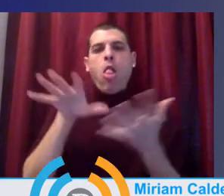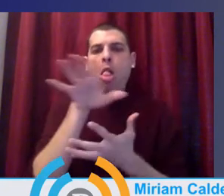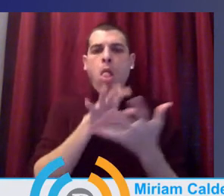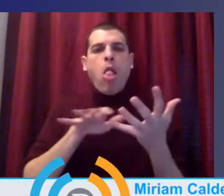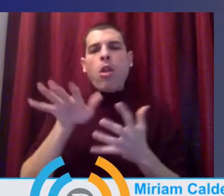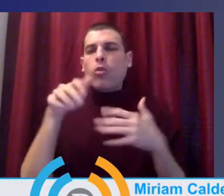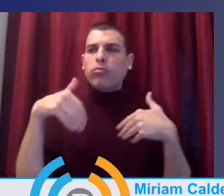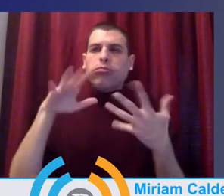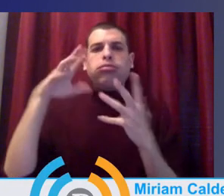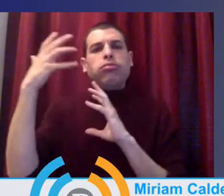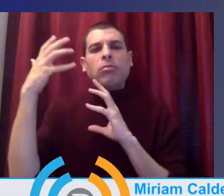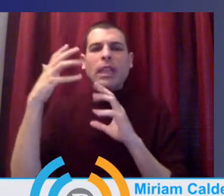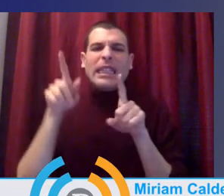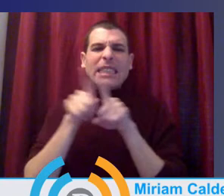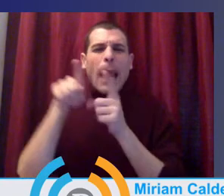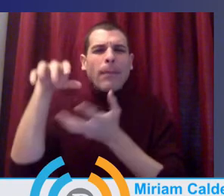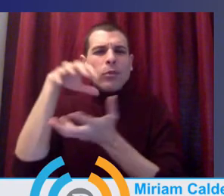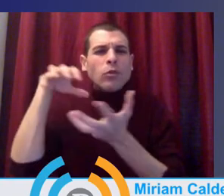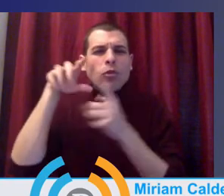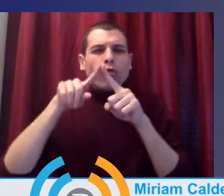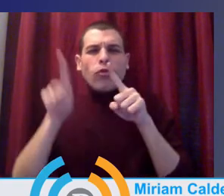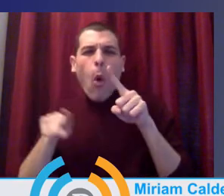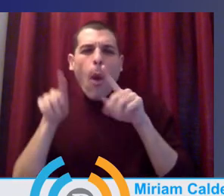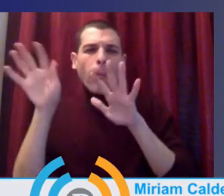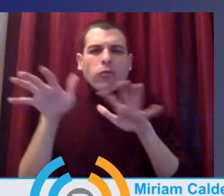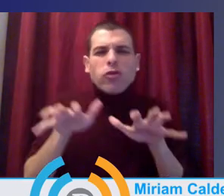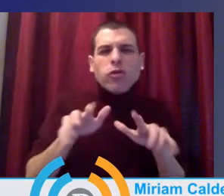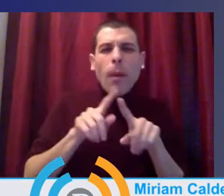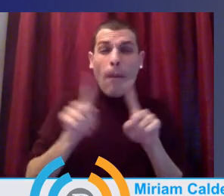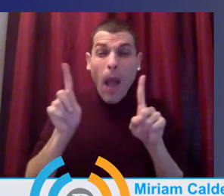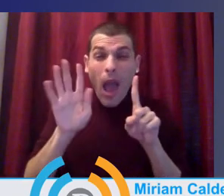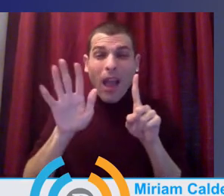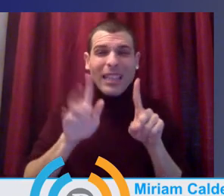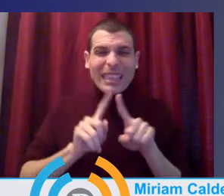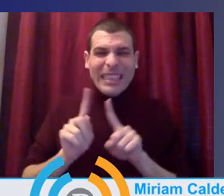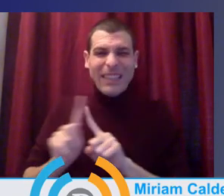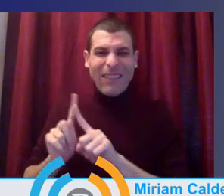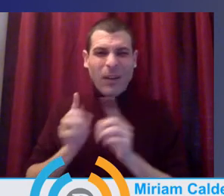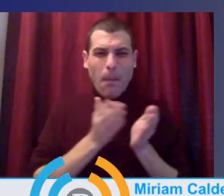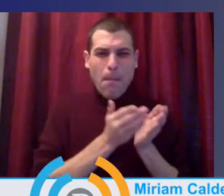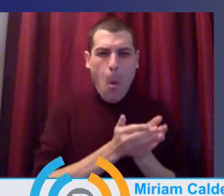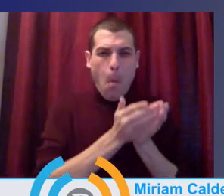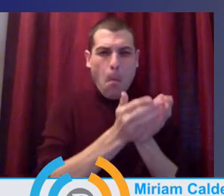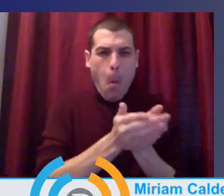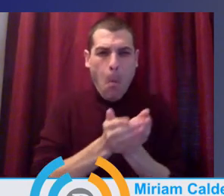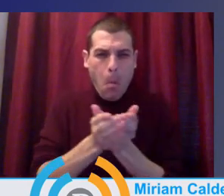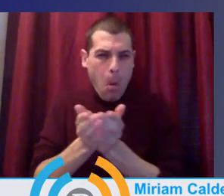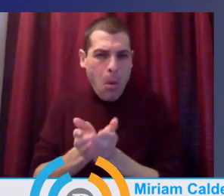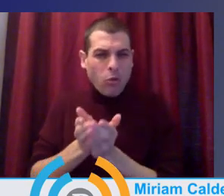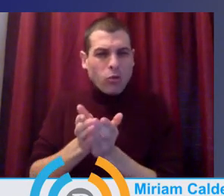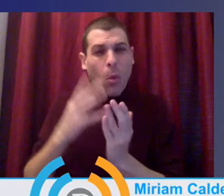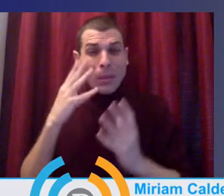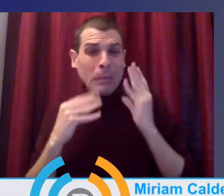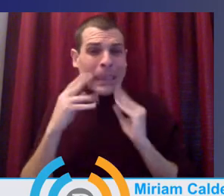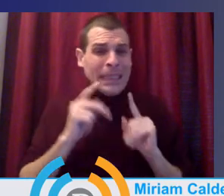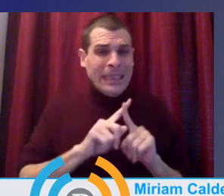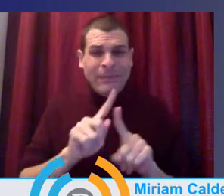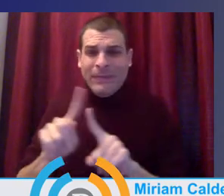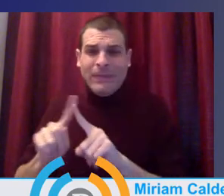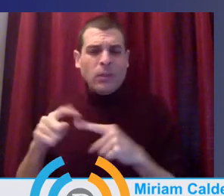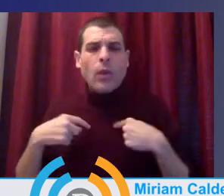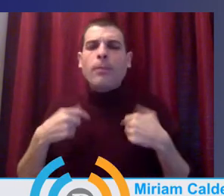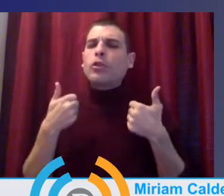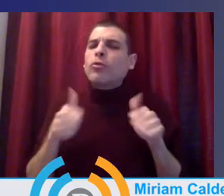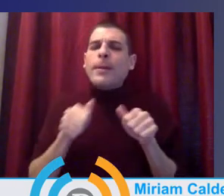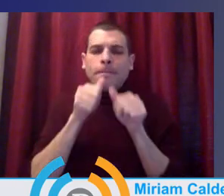professional life, it feels like I'm juggling the realities, you know, vulnerability, humility, gratitude, and hope. At the